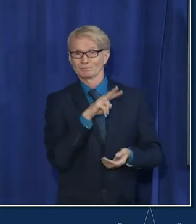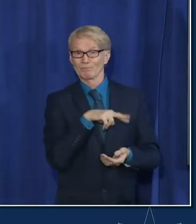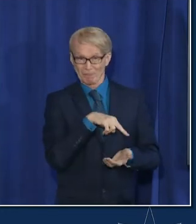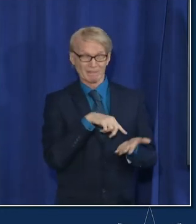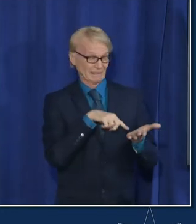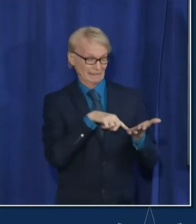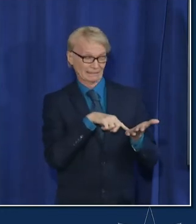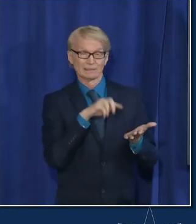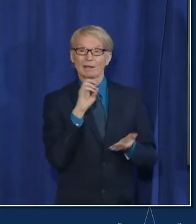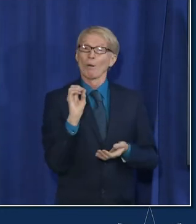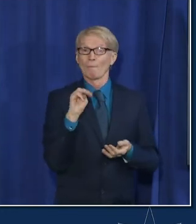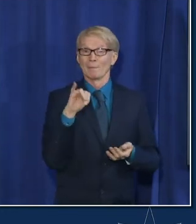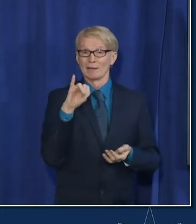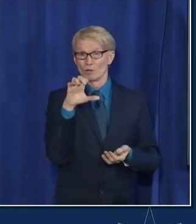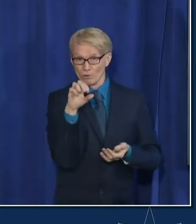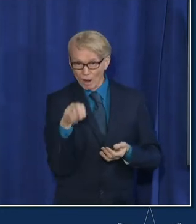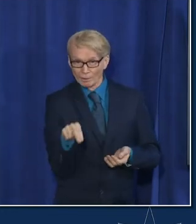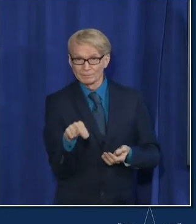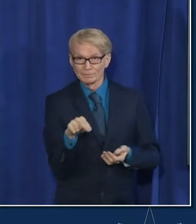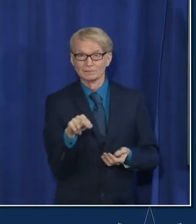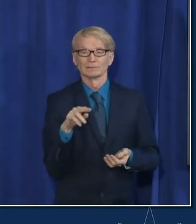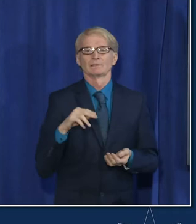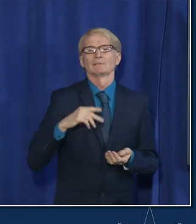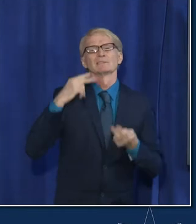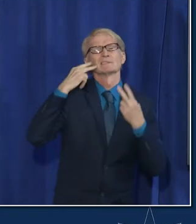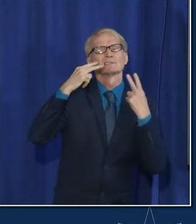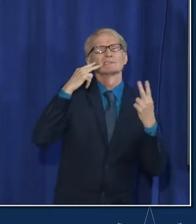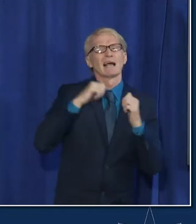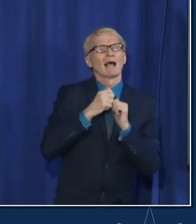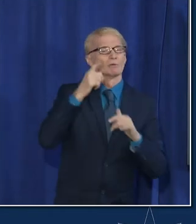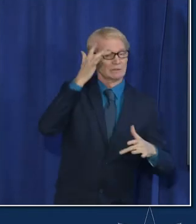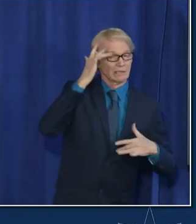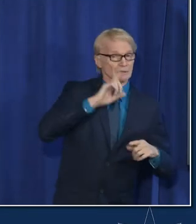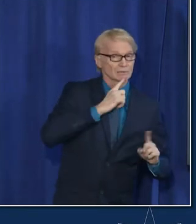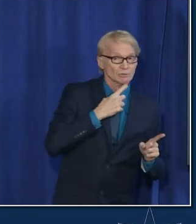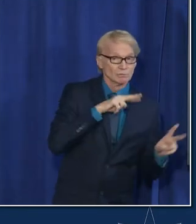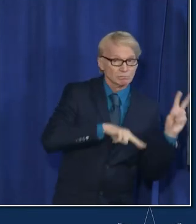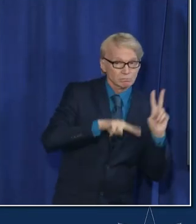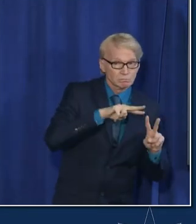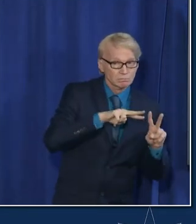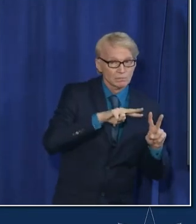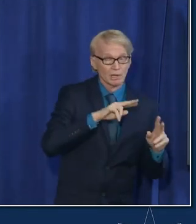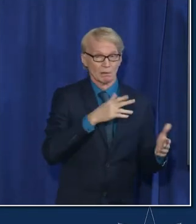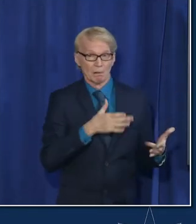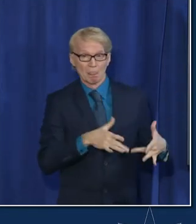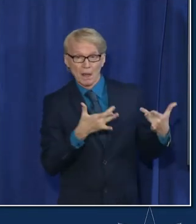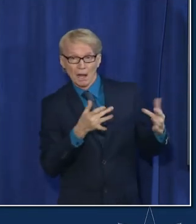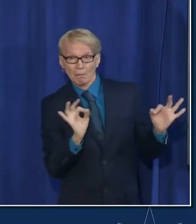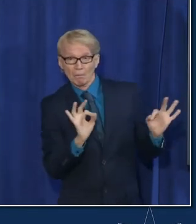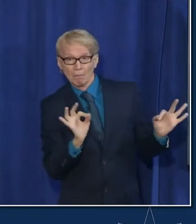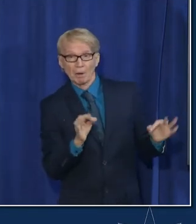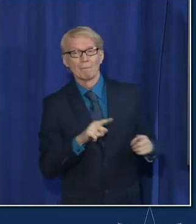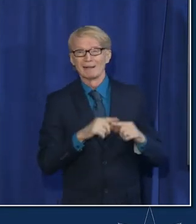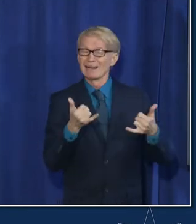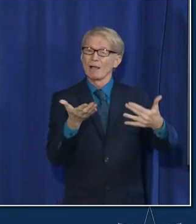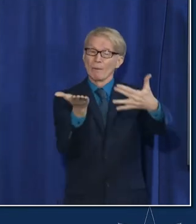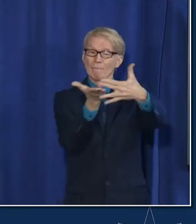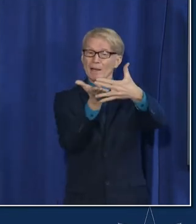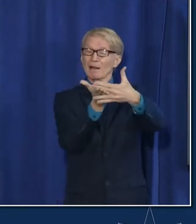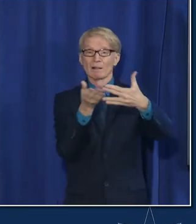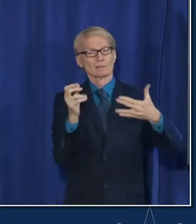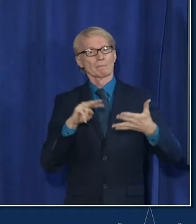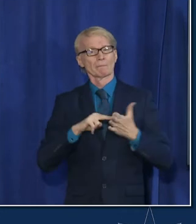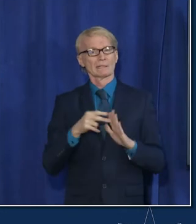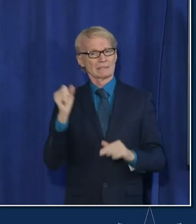infected with this omicron variant to see how sick they get to see how their responses are uh but we're in that middle category right now which means yes i'm